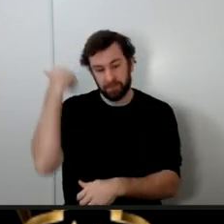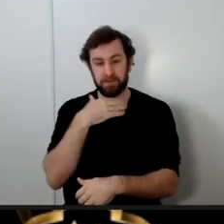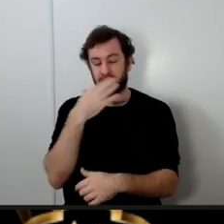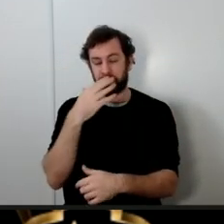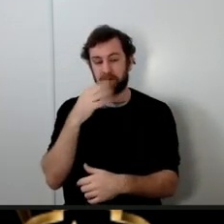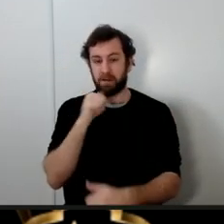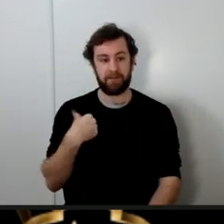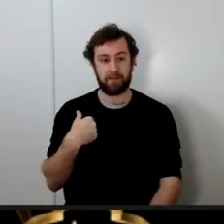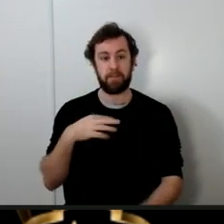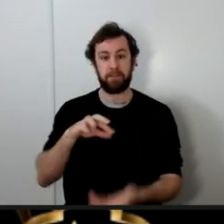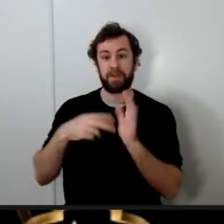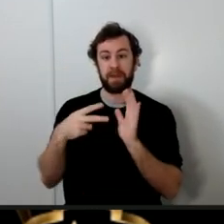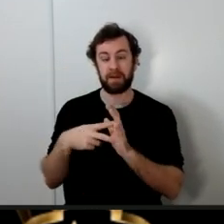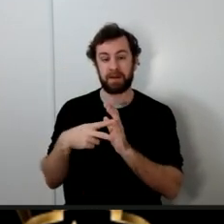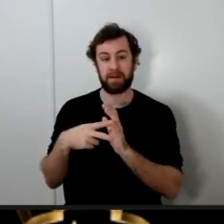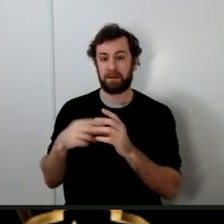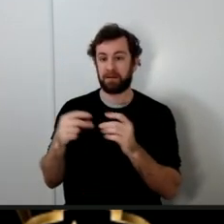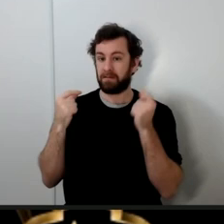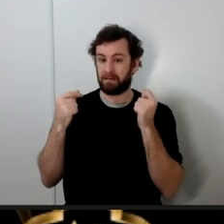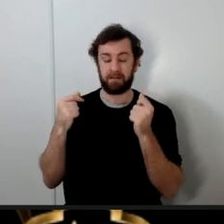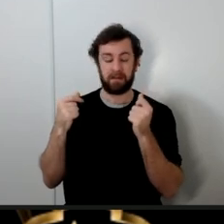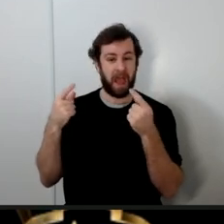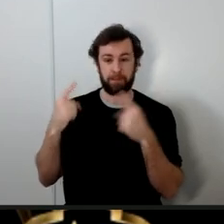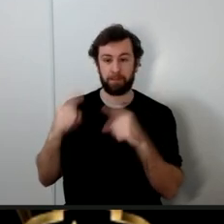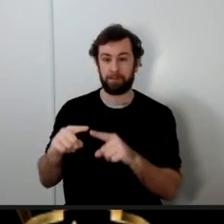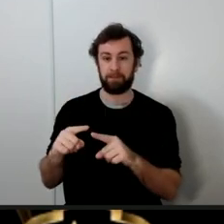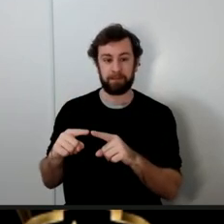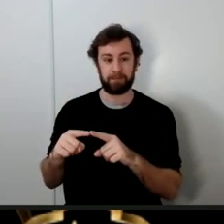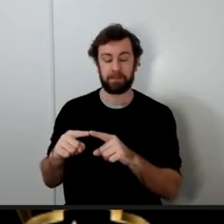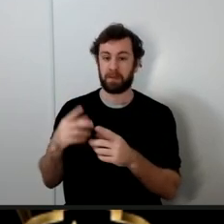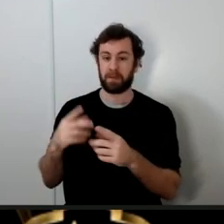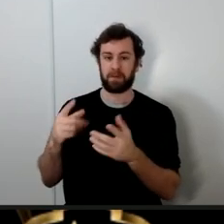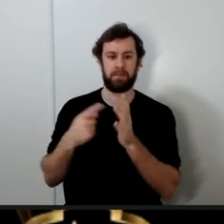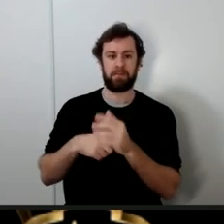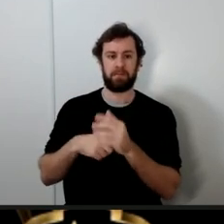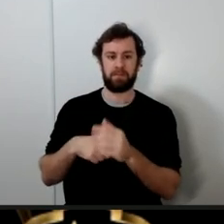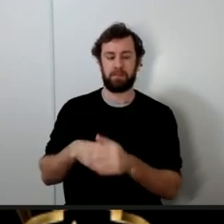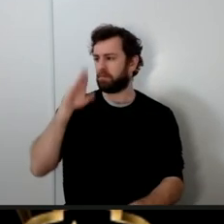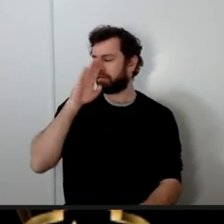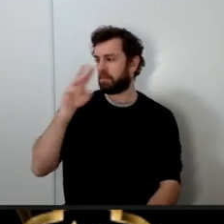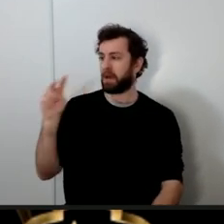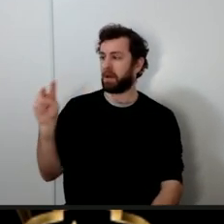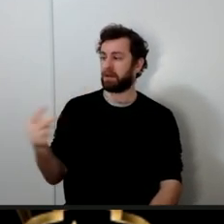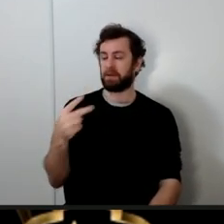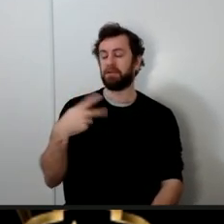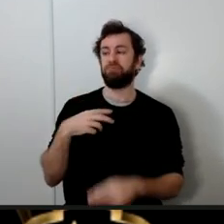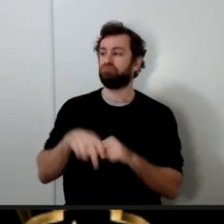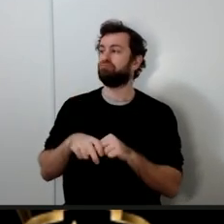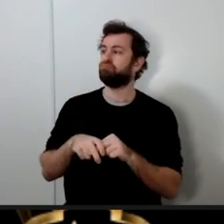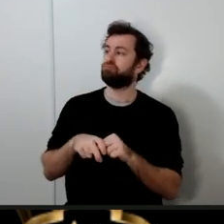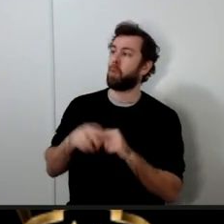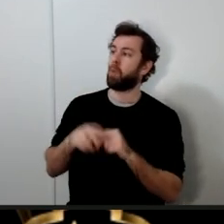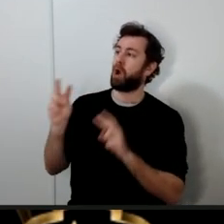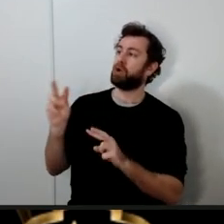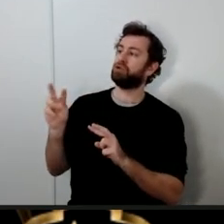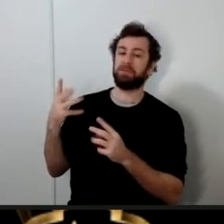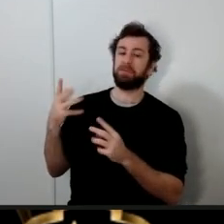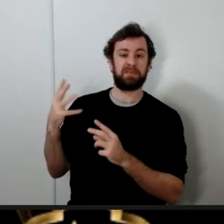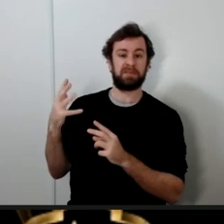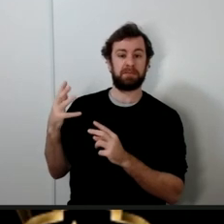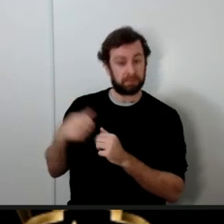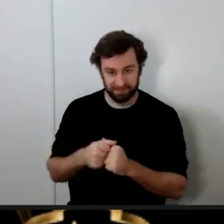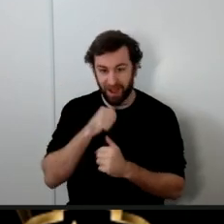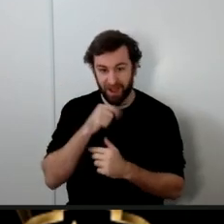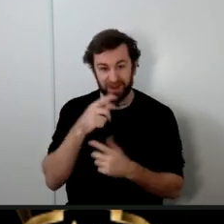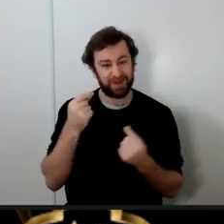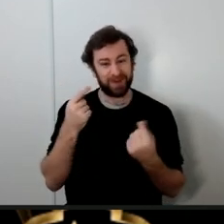attack happened so suddenly some of us have this image that Imam Ali is just sitting there and just watching not doing anything not